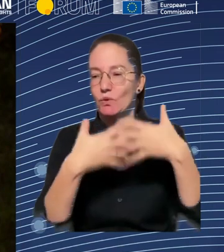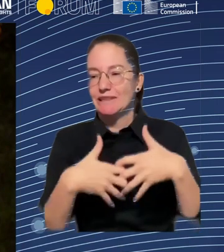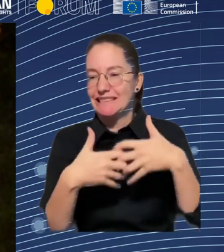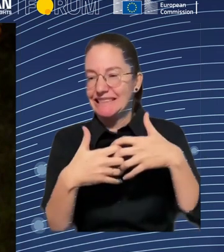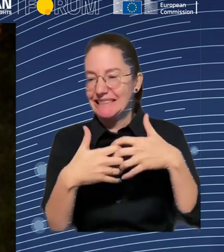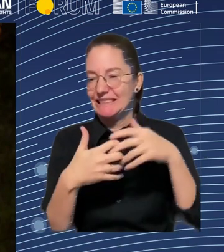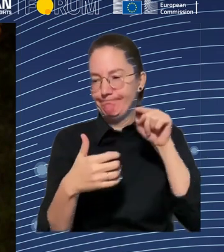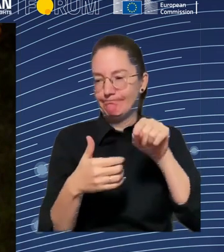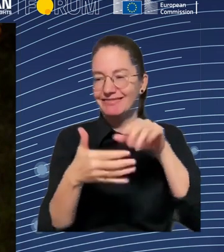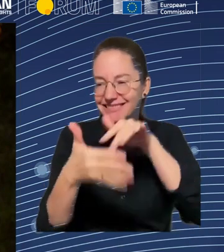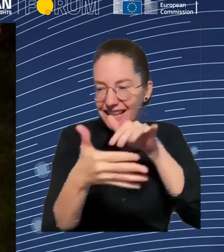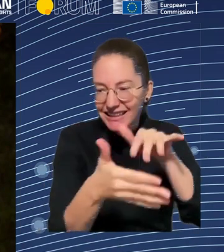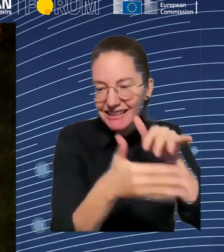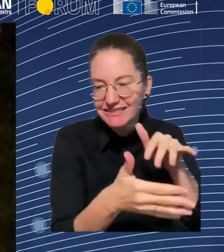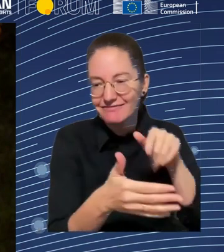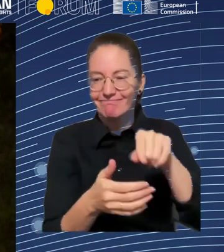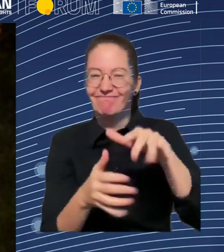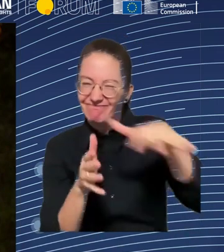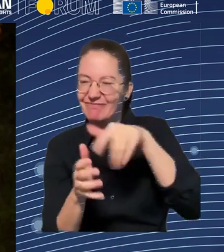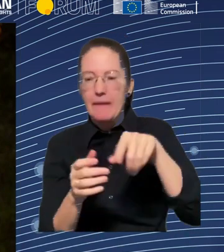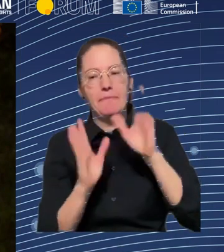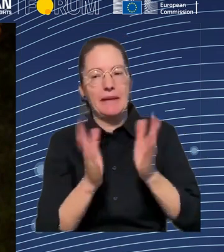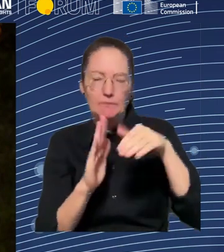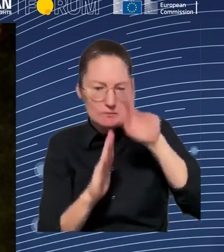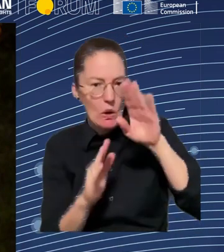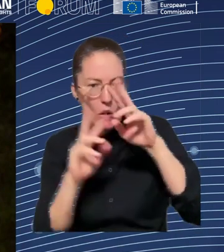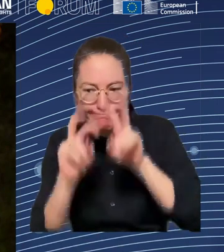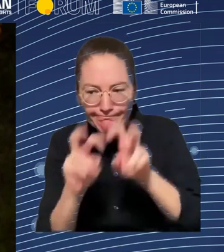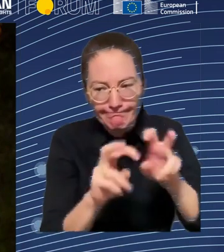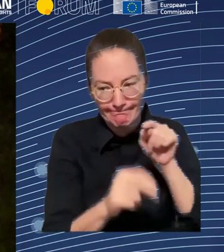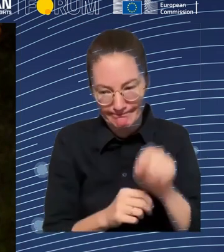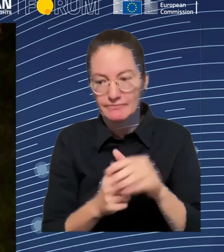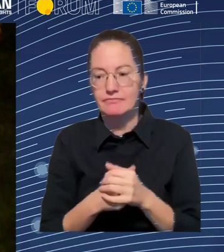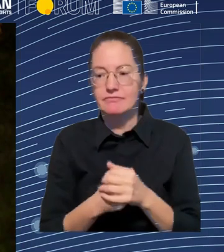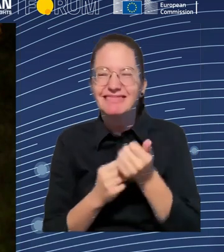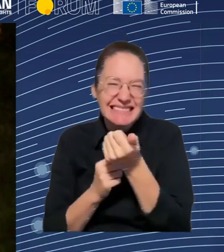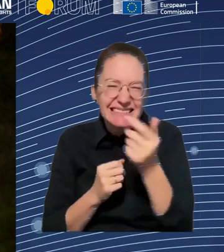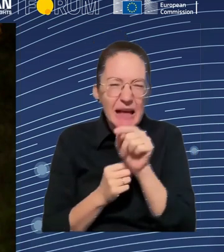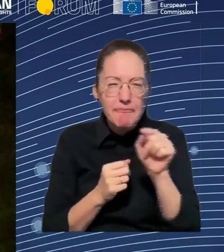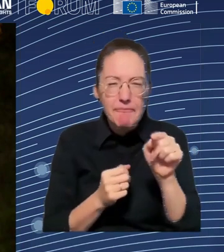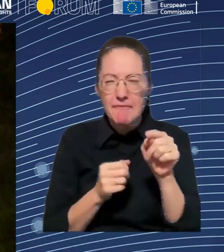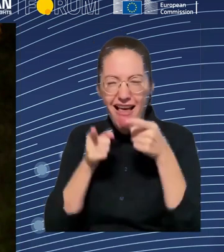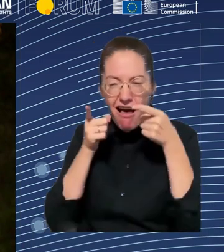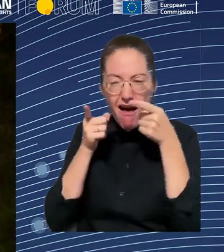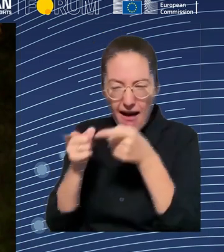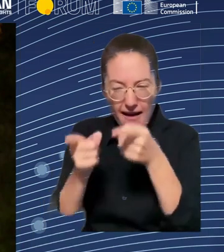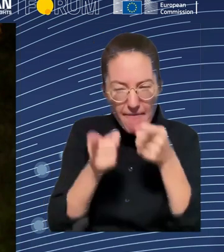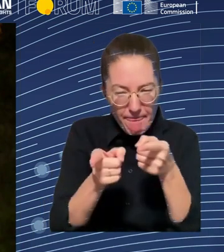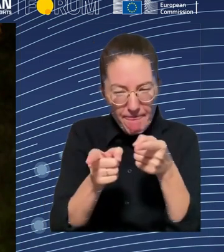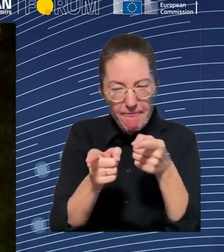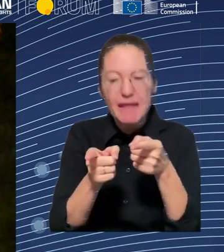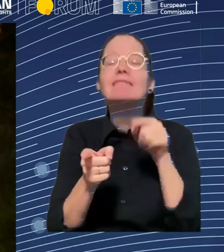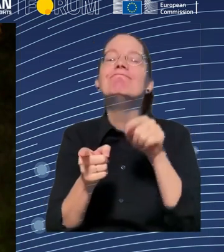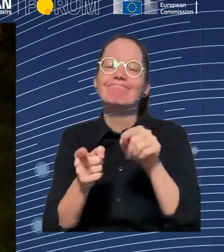work. Productivity monitoring and work speed up, and here, of course, you know, the Amazon warehouses have become sort of the poster child.